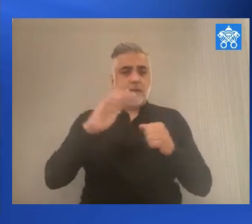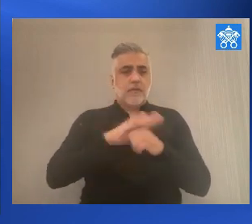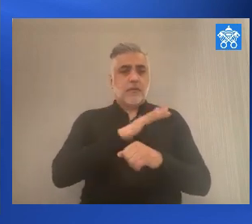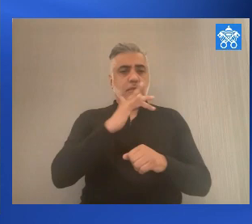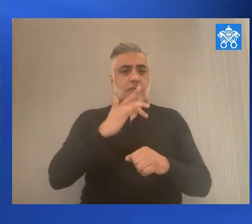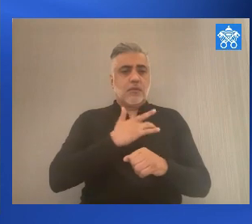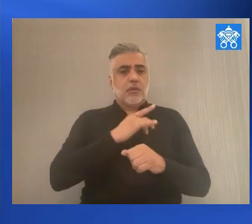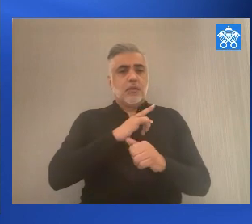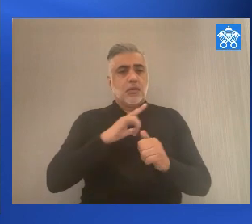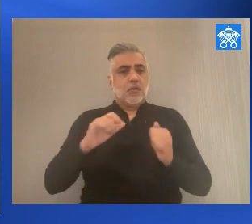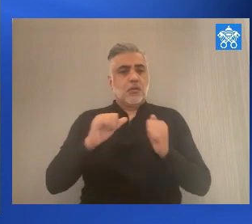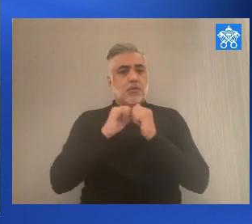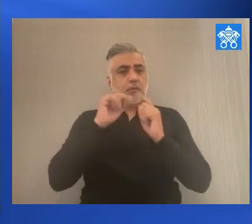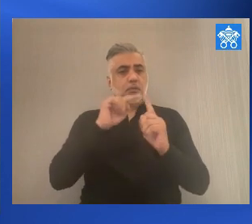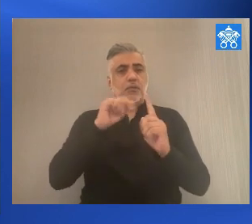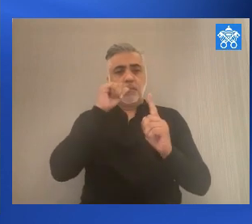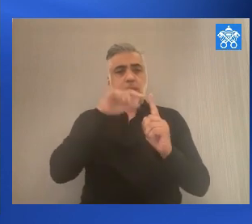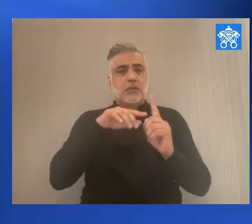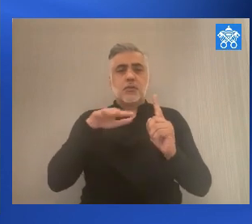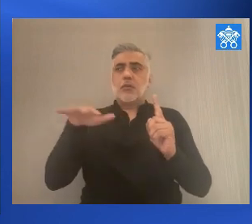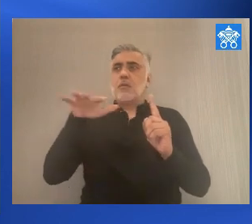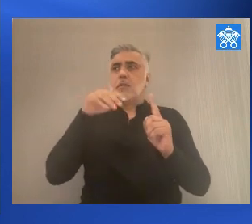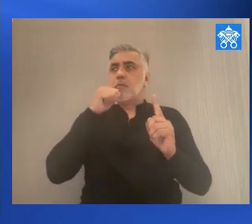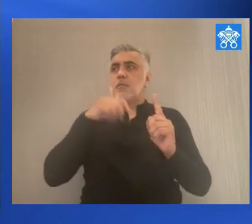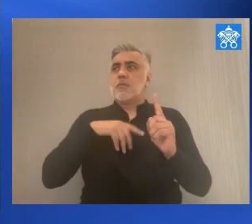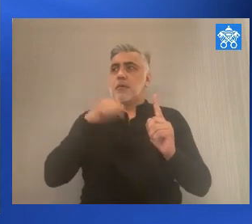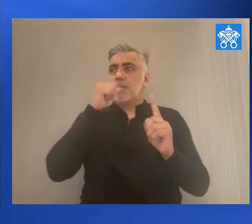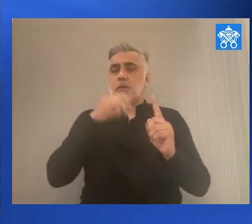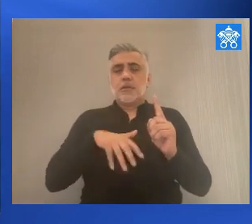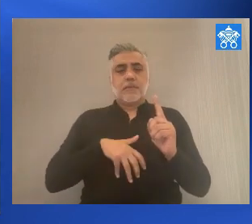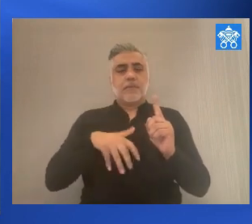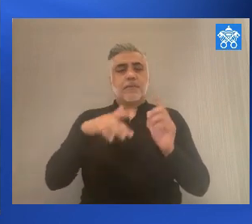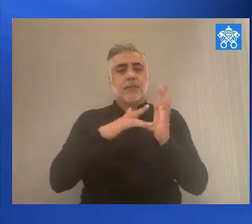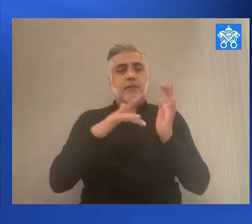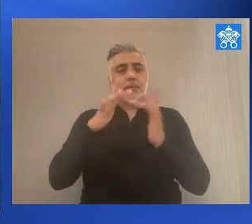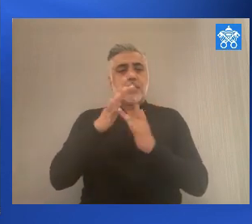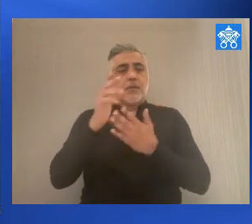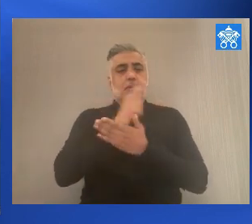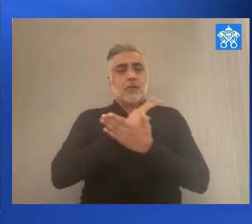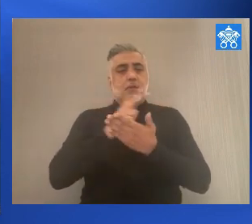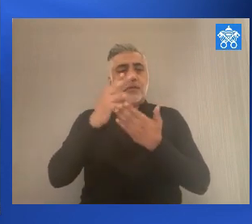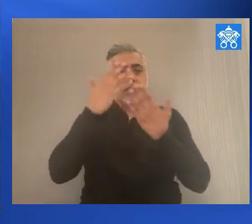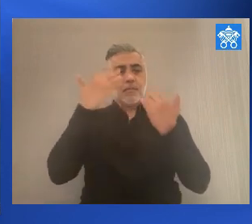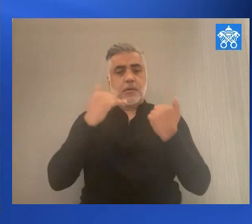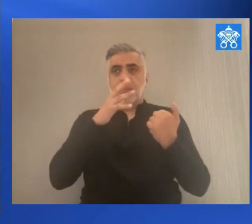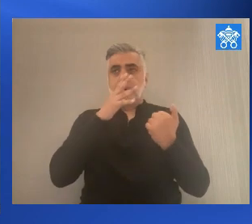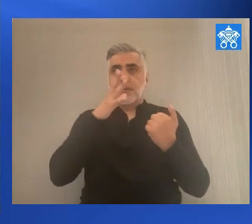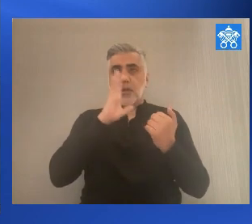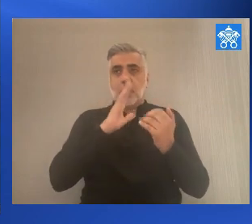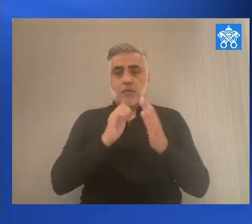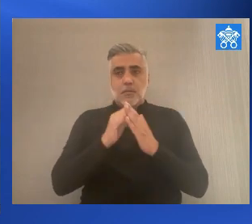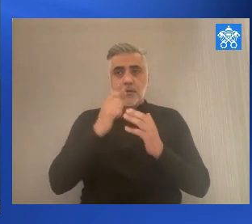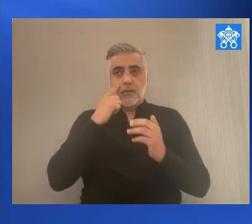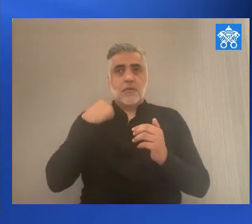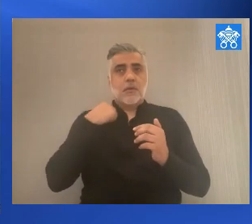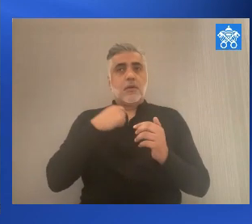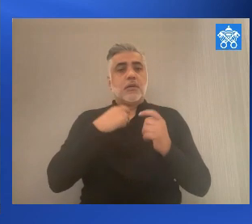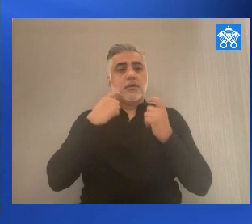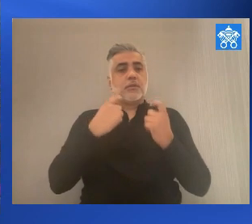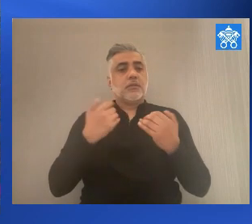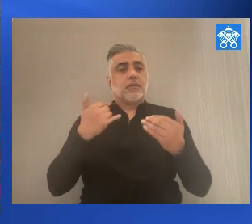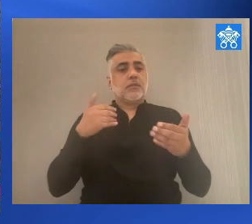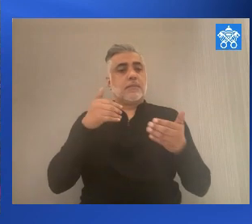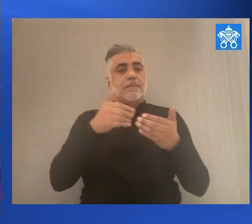mortis